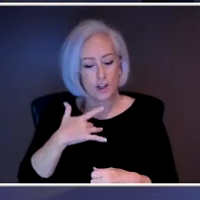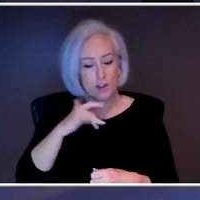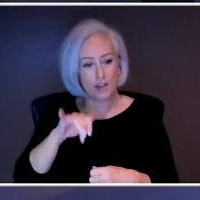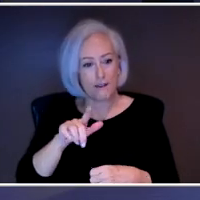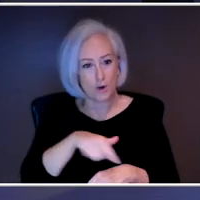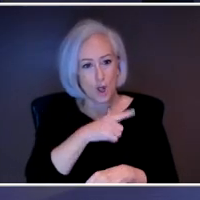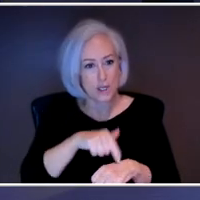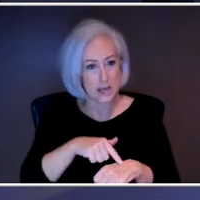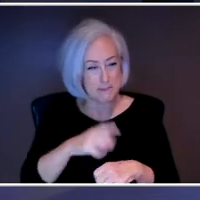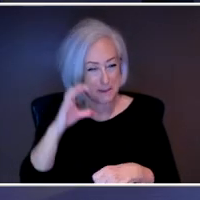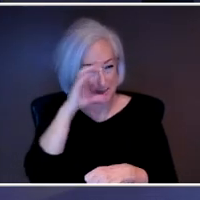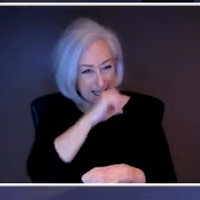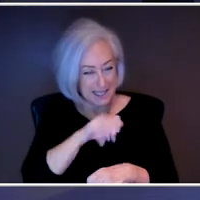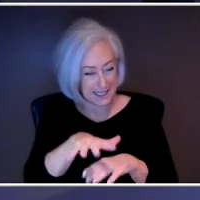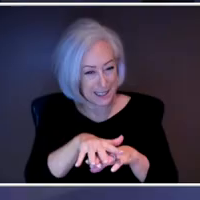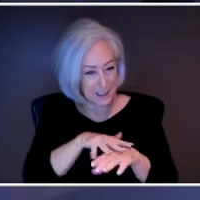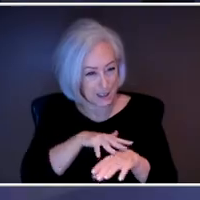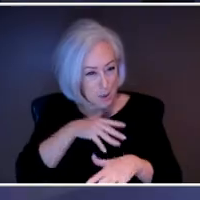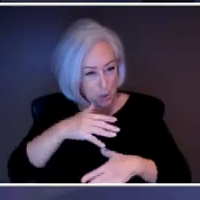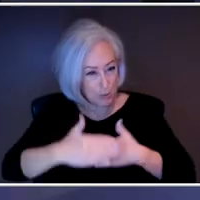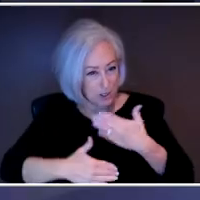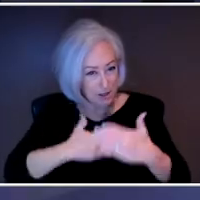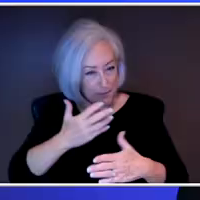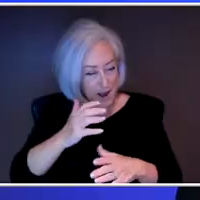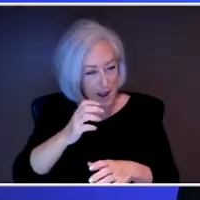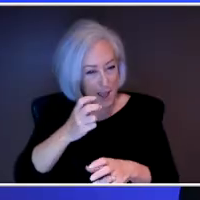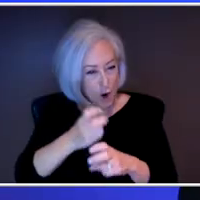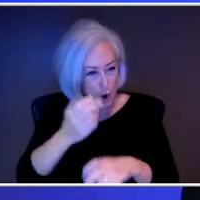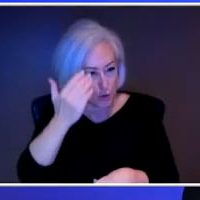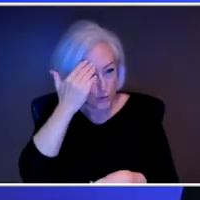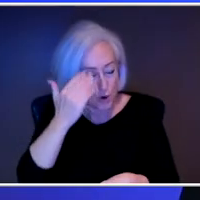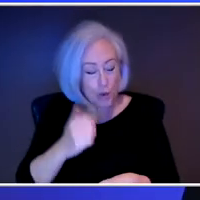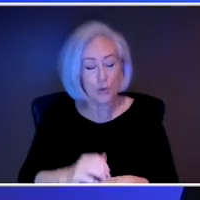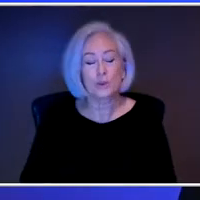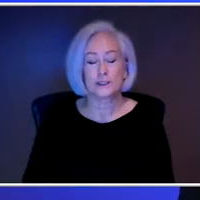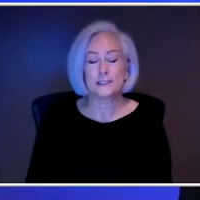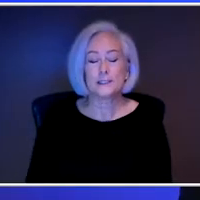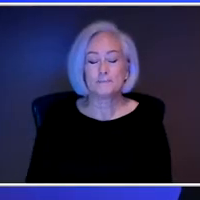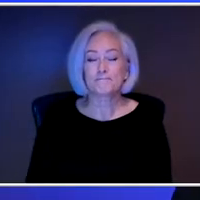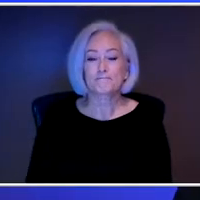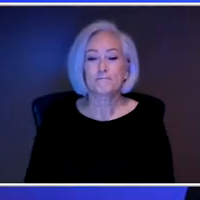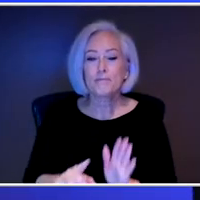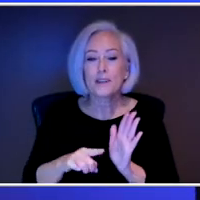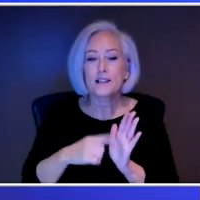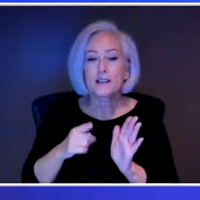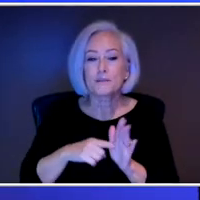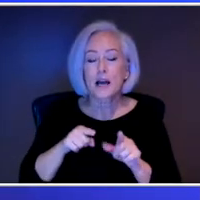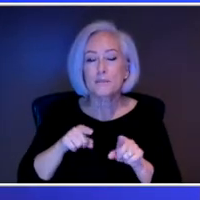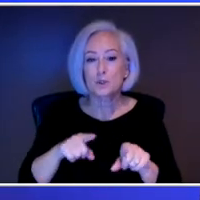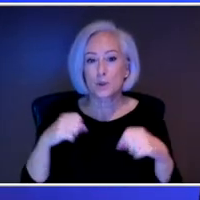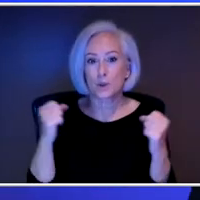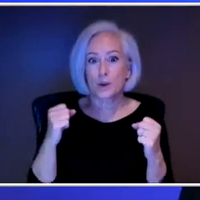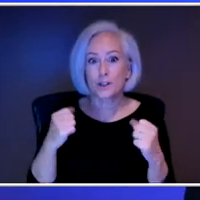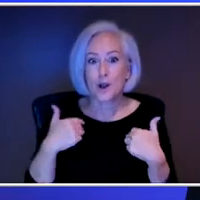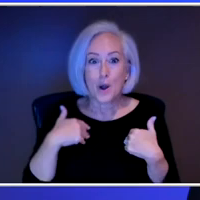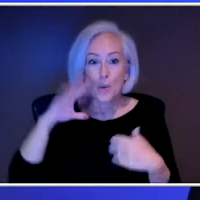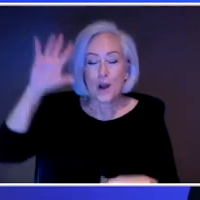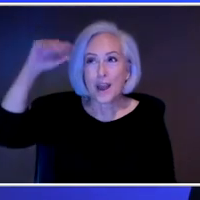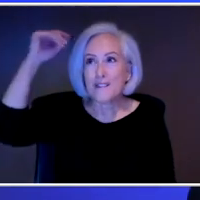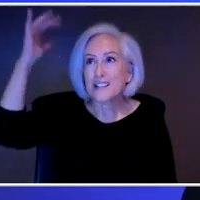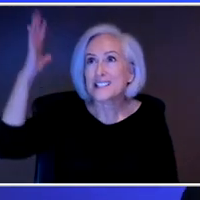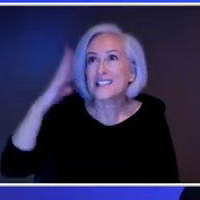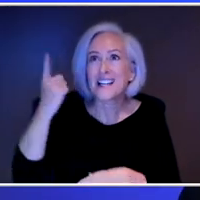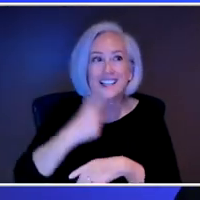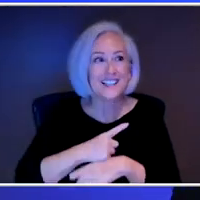would imagine. Yeah. Hard to distinguish. And the other piece is that, you know, sometimes in the winter there is a sunny day and people ordinarily feel better. You get a little